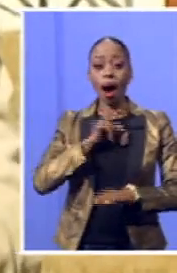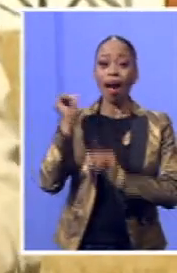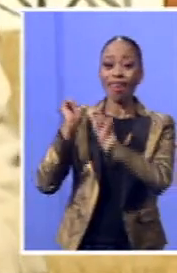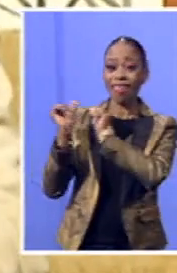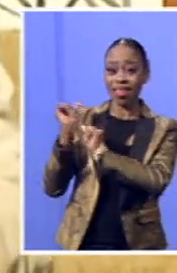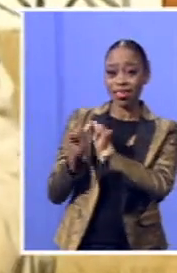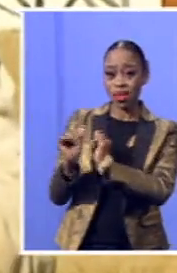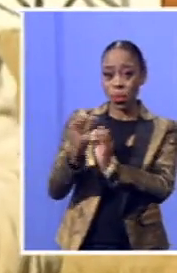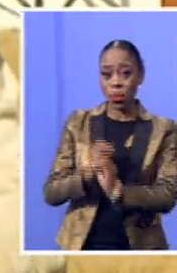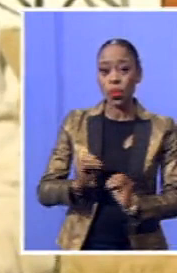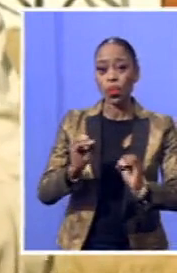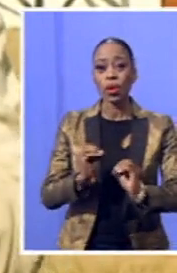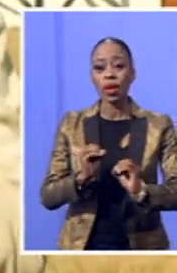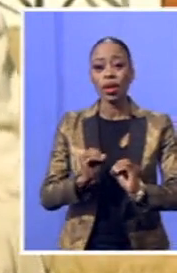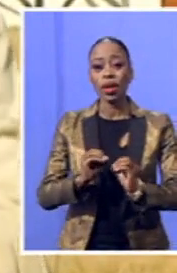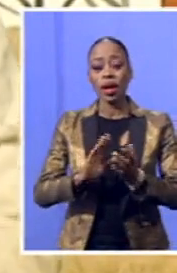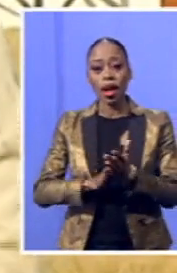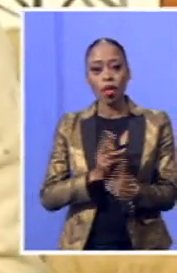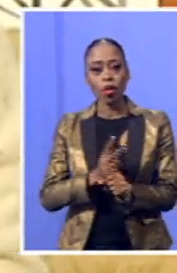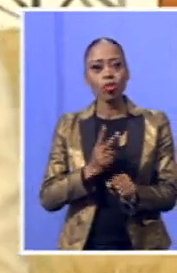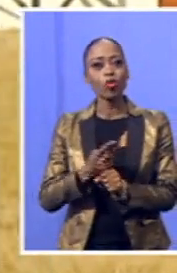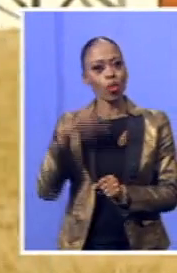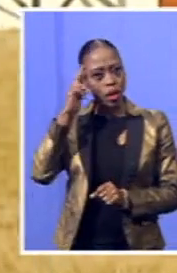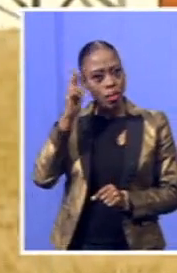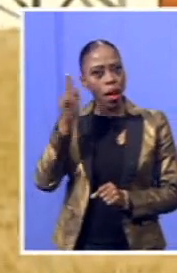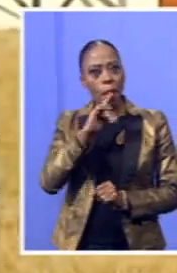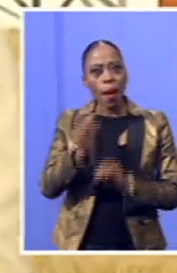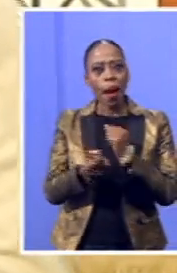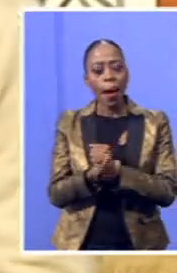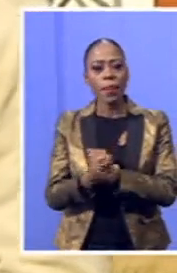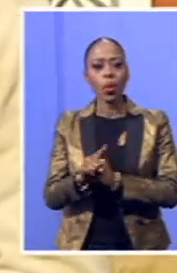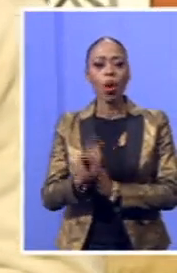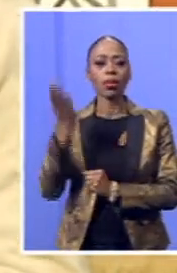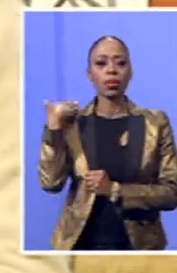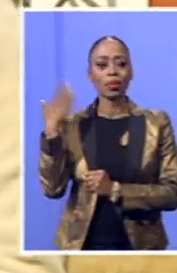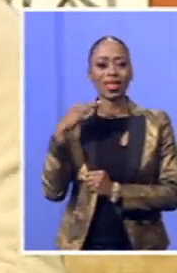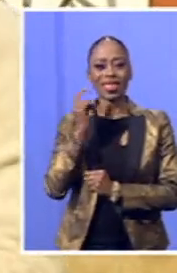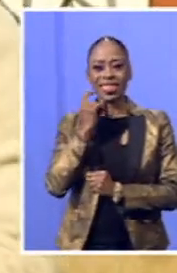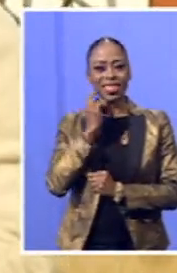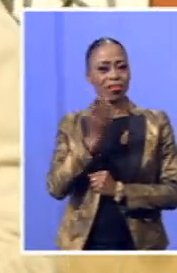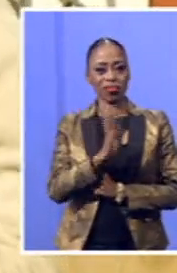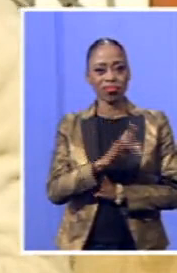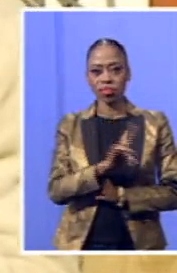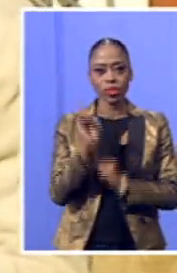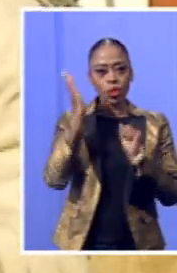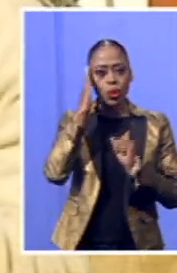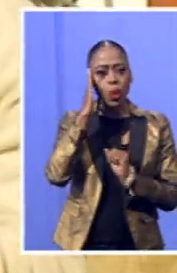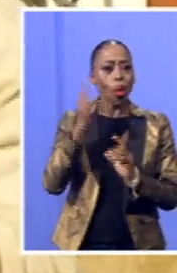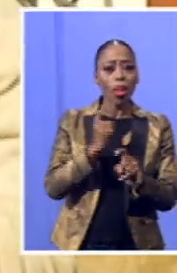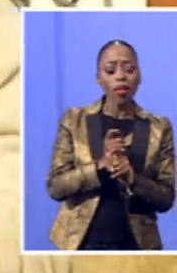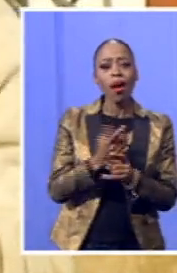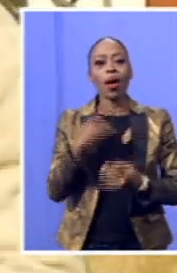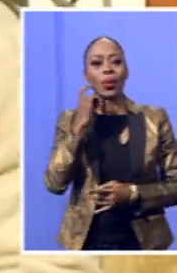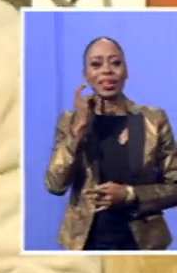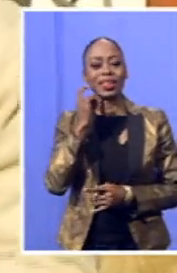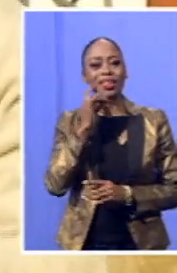turning all the history and reviving it, it won't be easy for them to know how difficult it